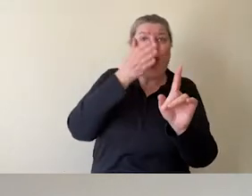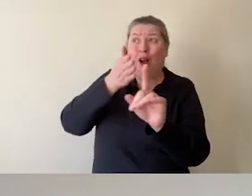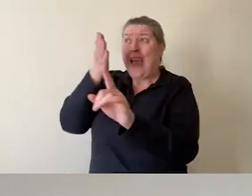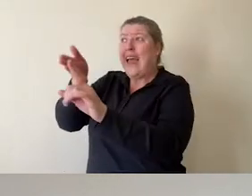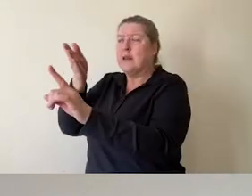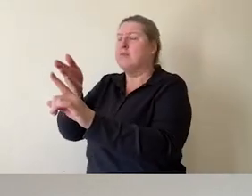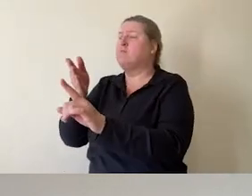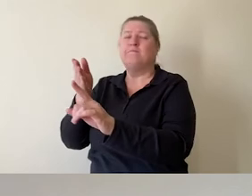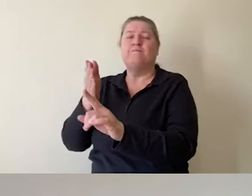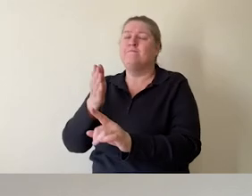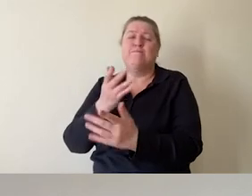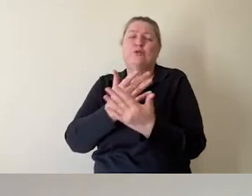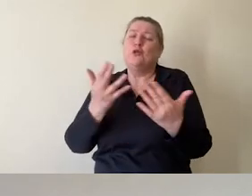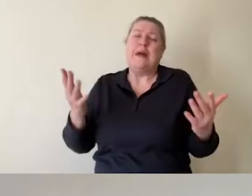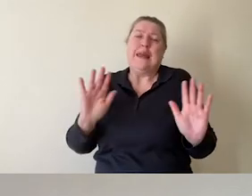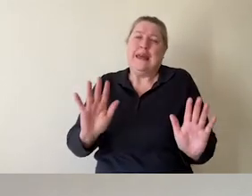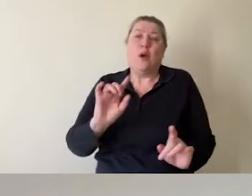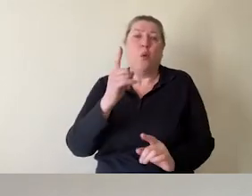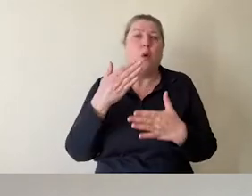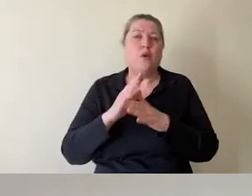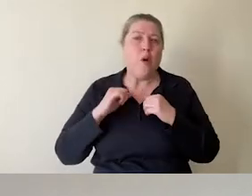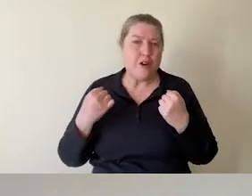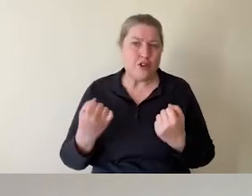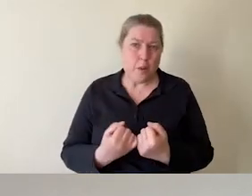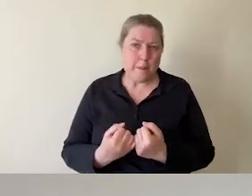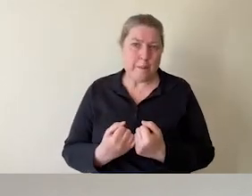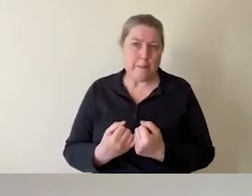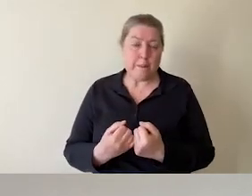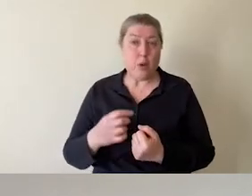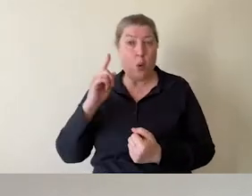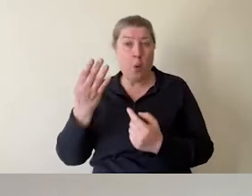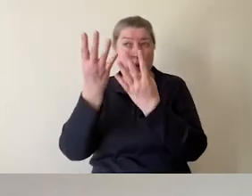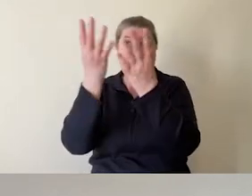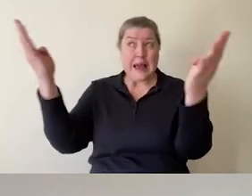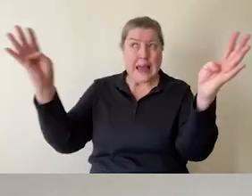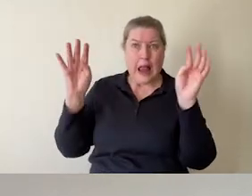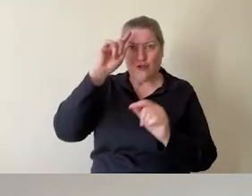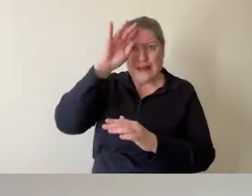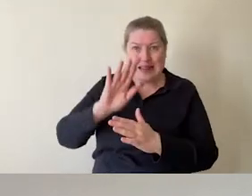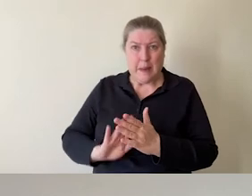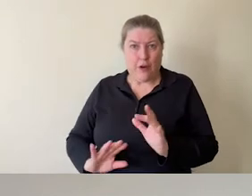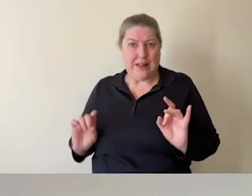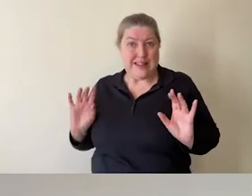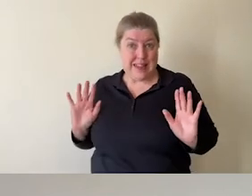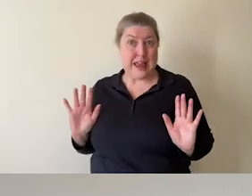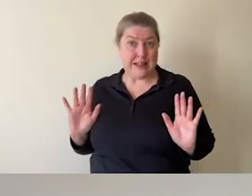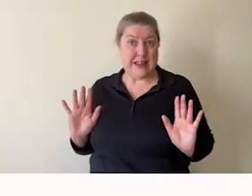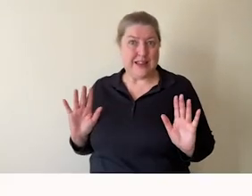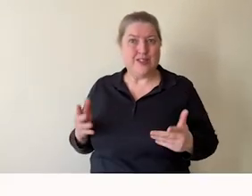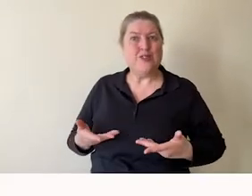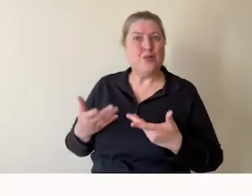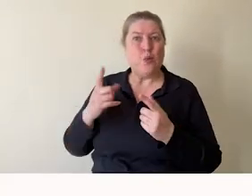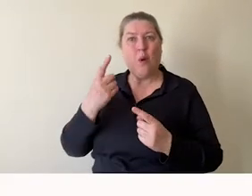Start with just one workshop or one gallery experience that you would like to offer.